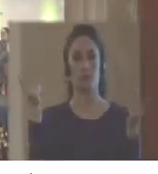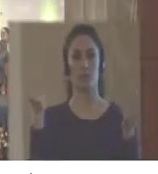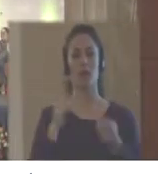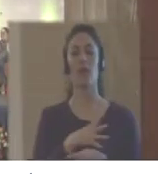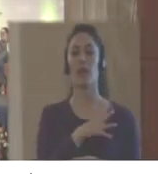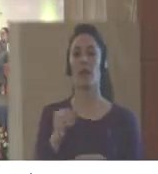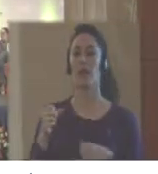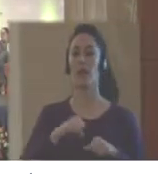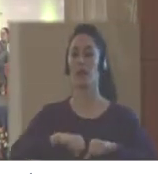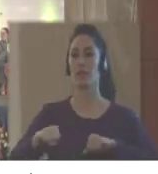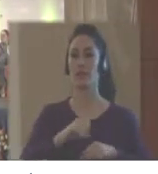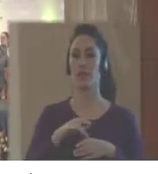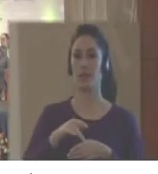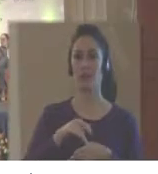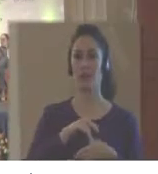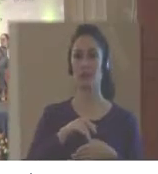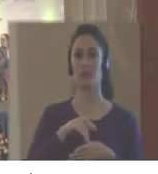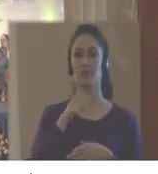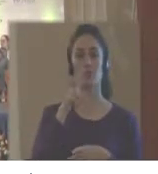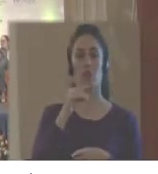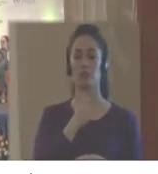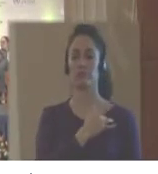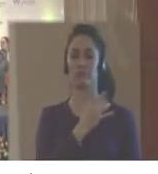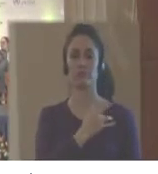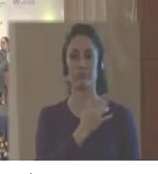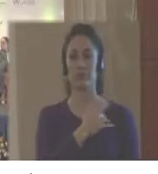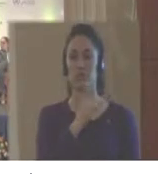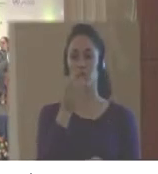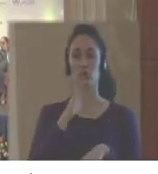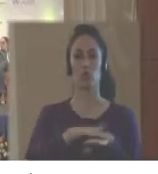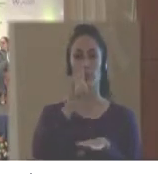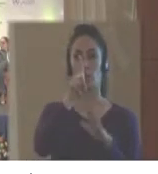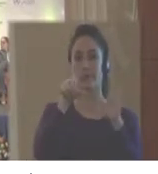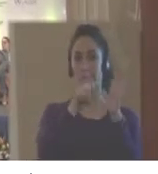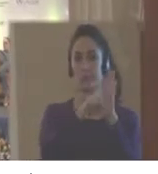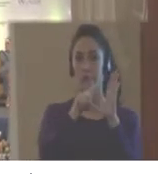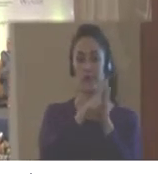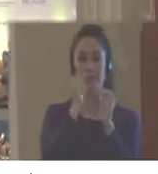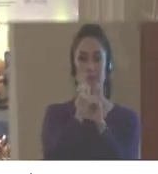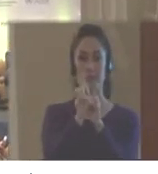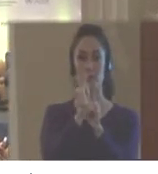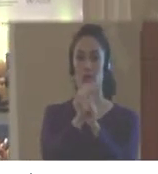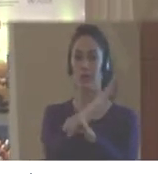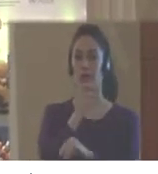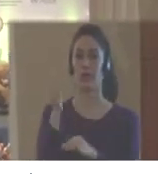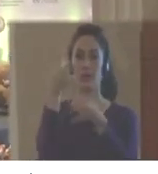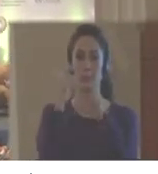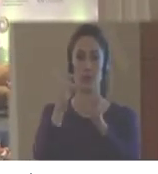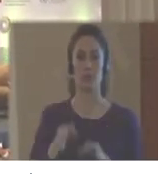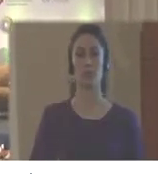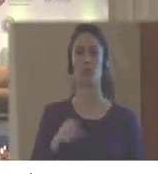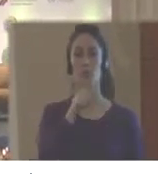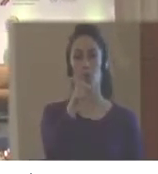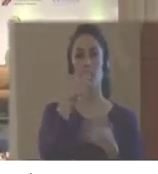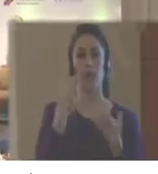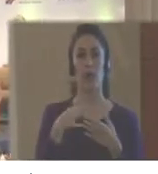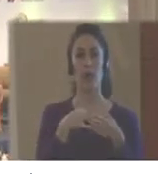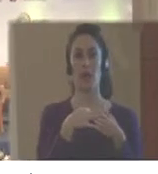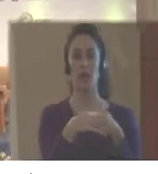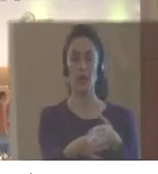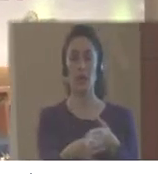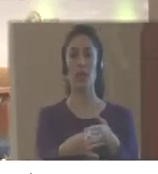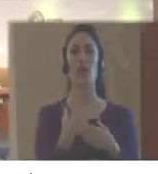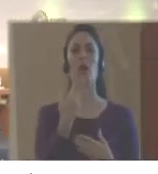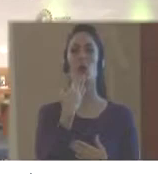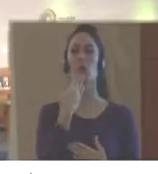policy reform and risk management. And those countries that are not satisfied with the regulatory framework, institutional and